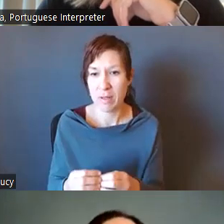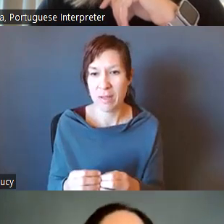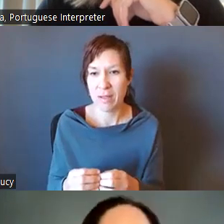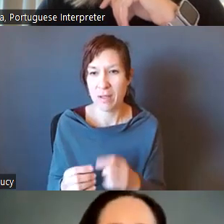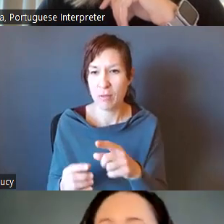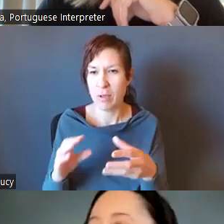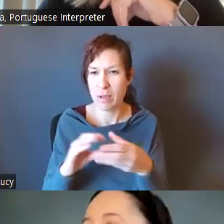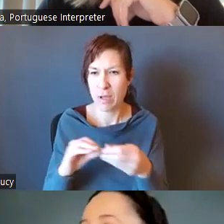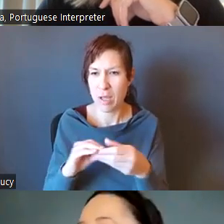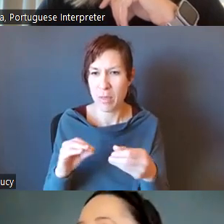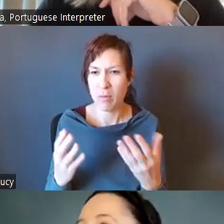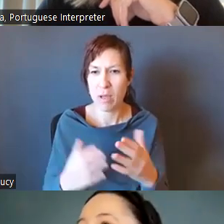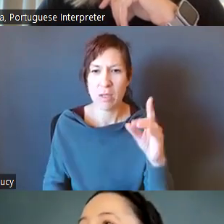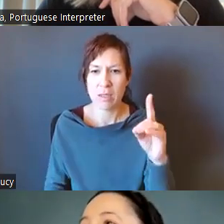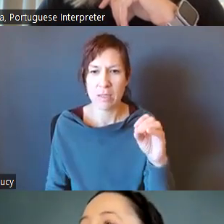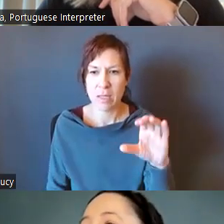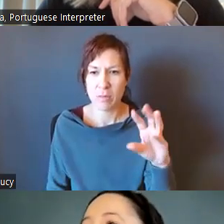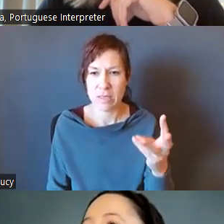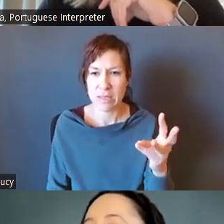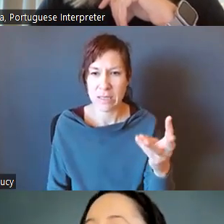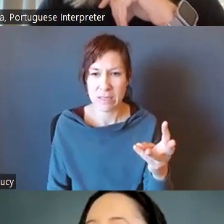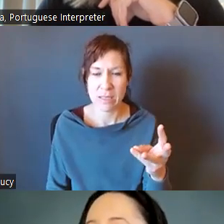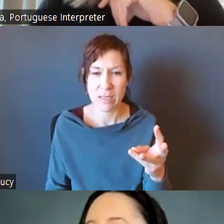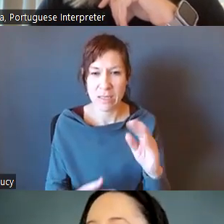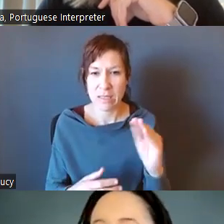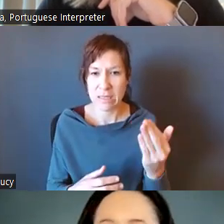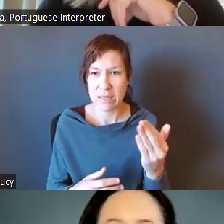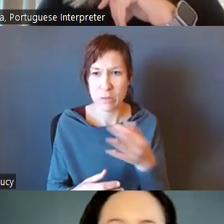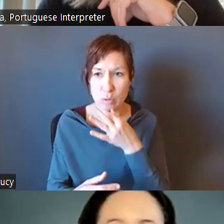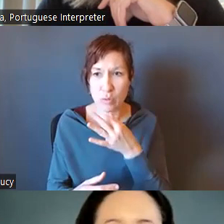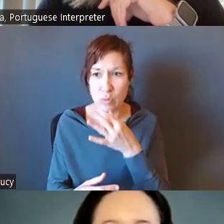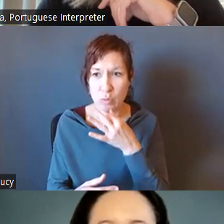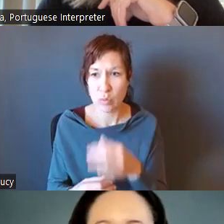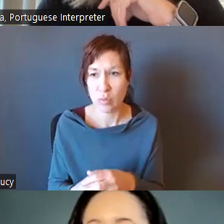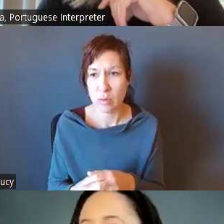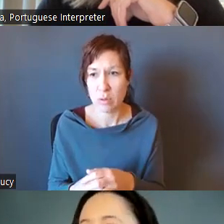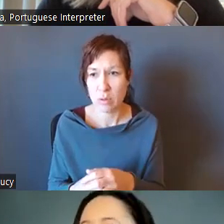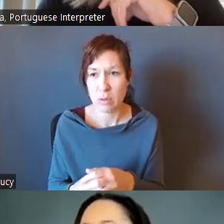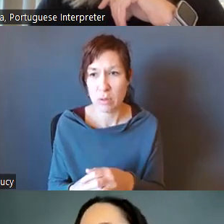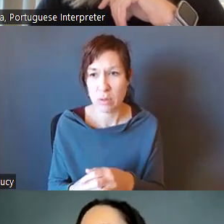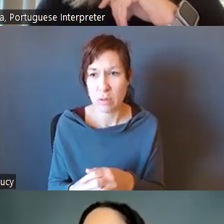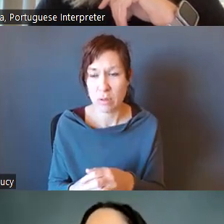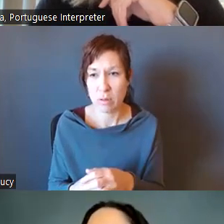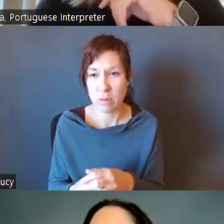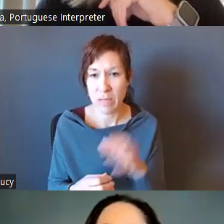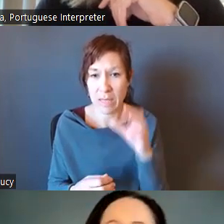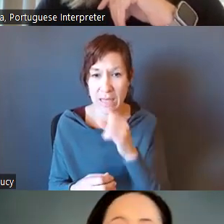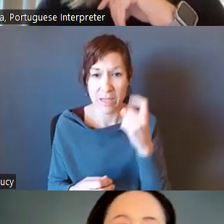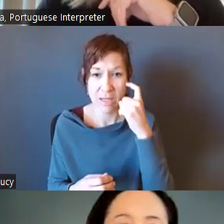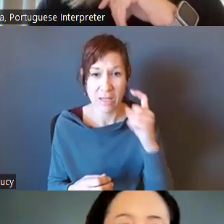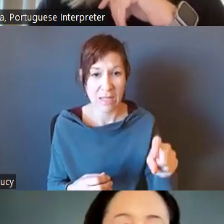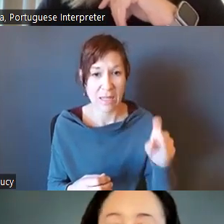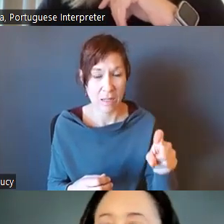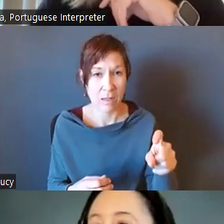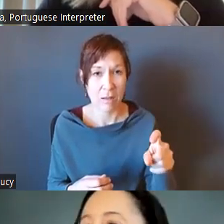on how December 6th seemed a bit soon, but you thought that it was necessary, given the time of our